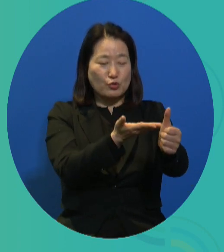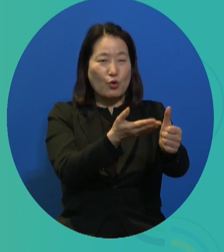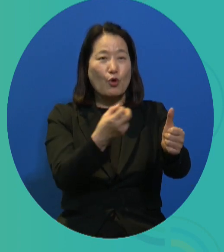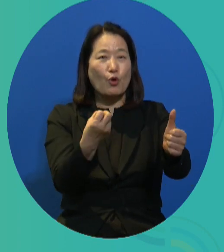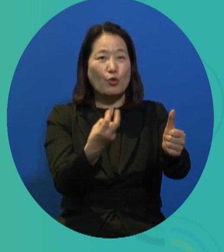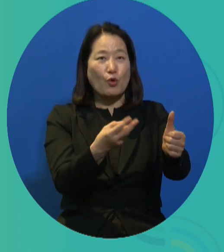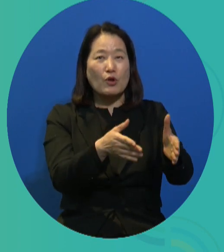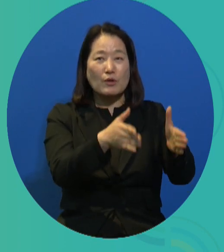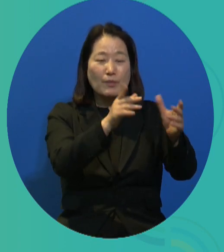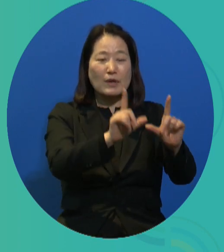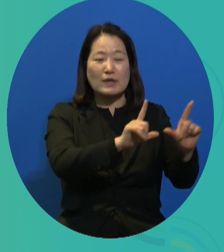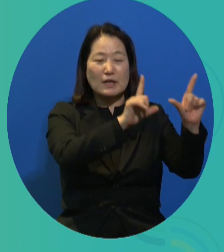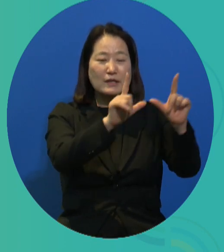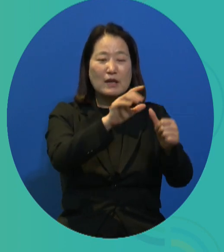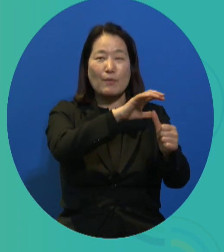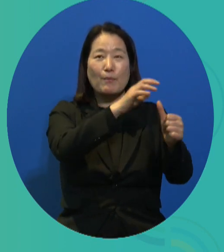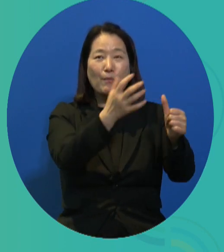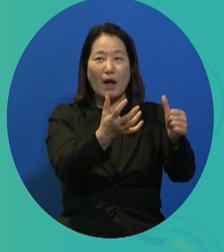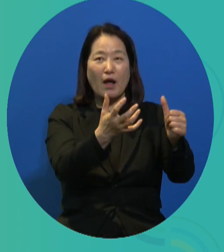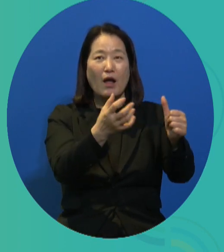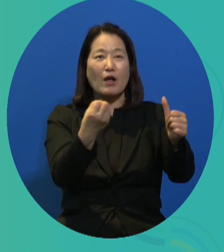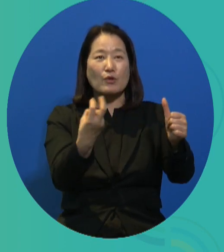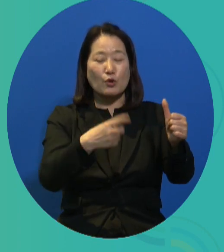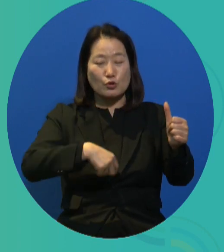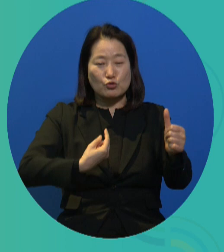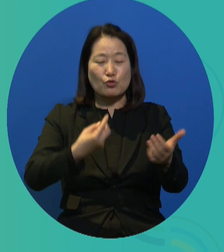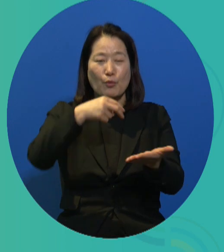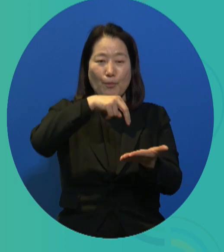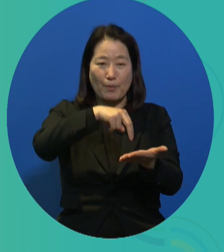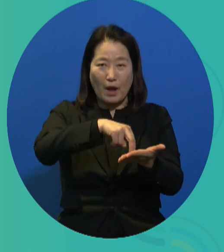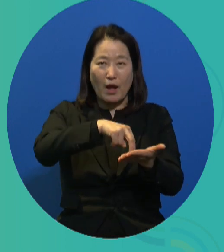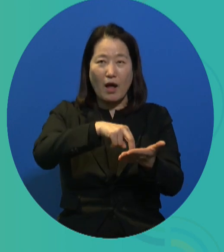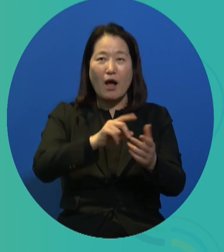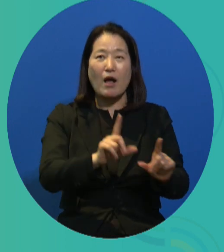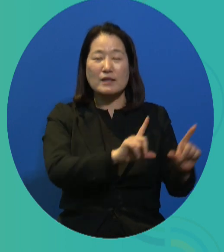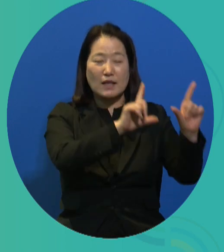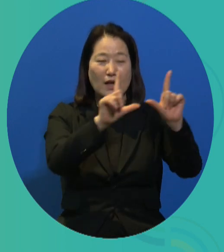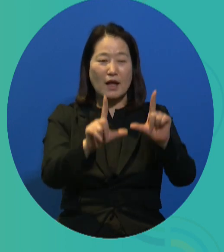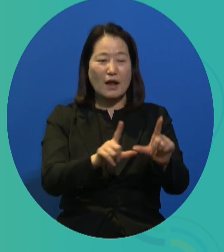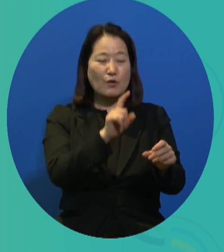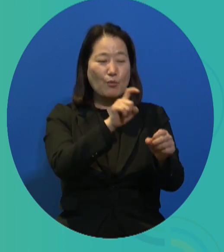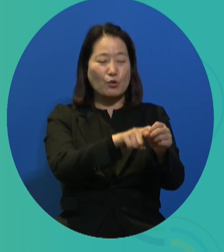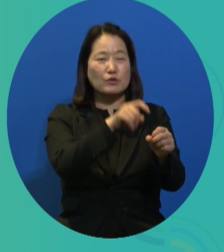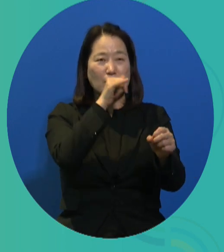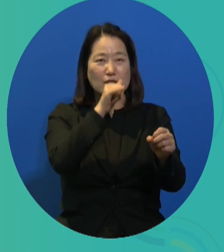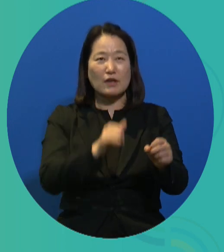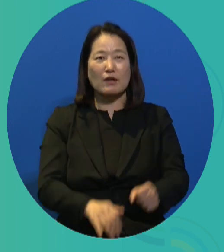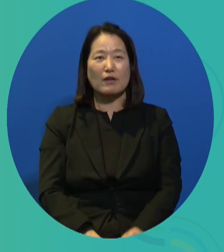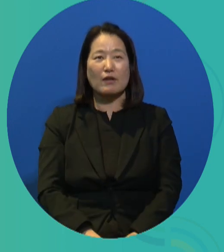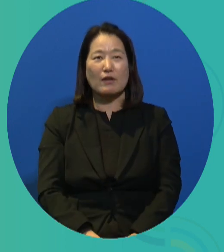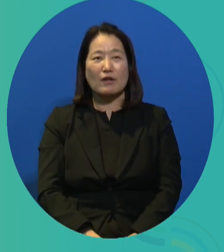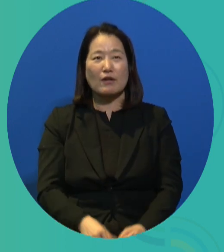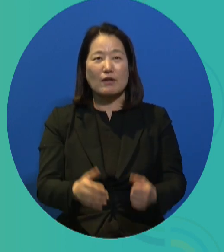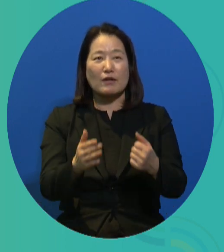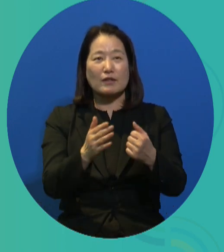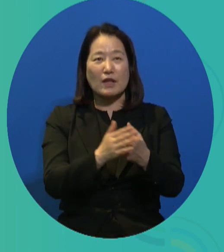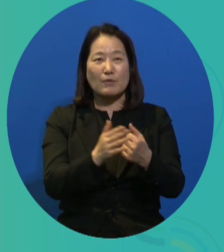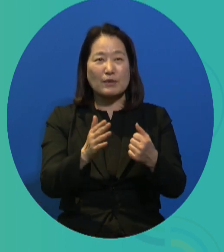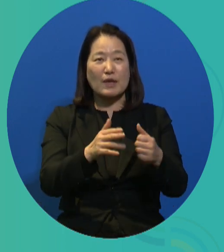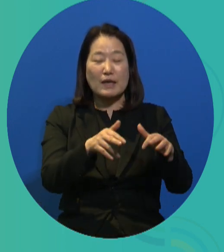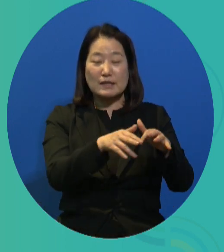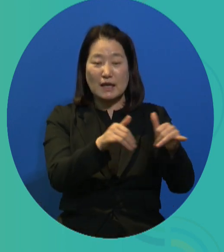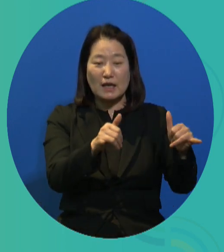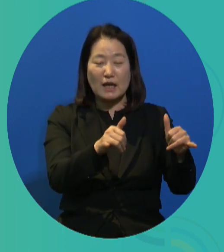and also look at deinstitutionalization to try to provide independent and autonomous living. So,